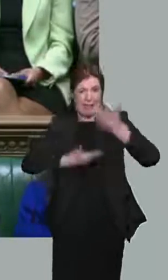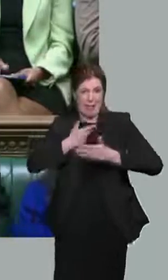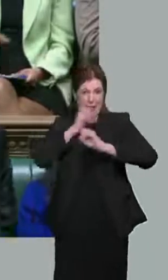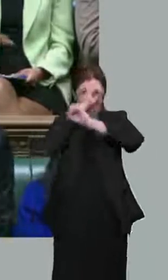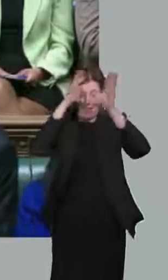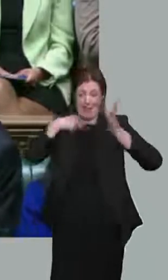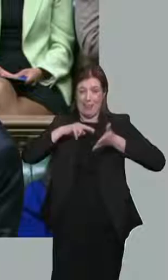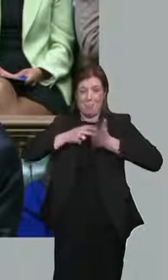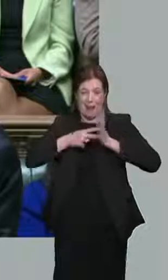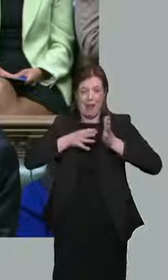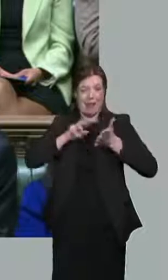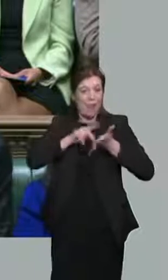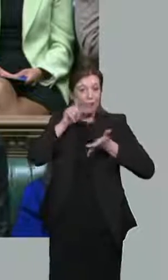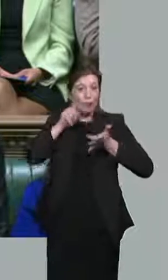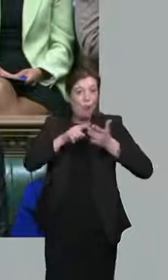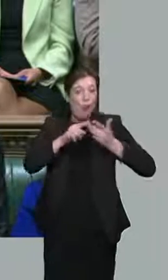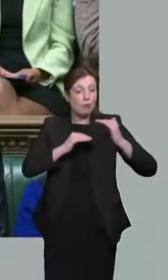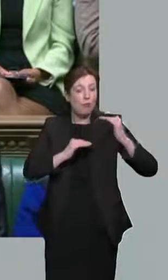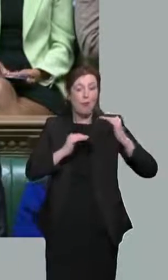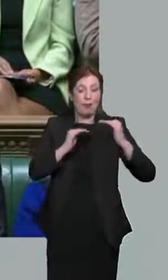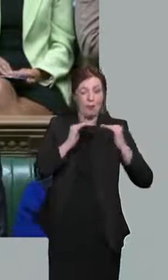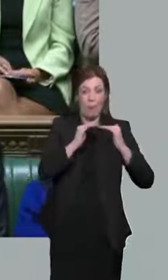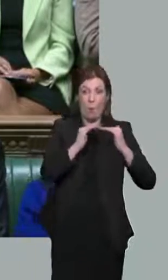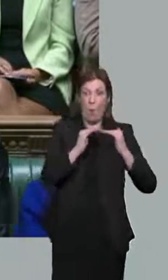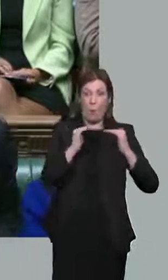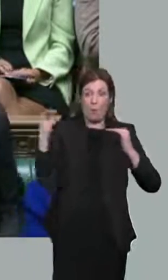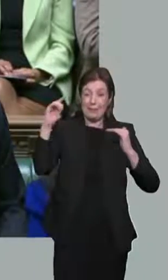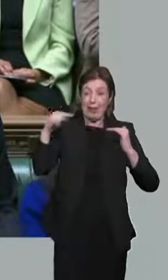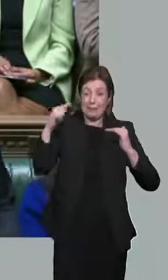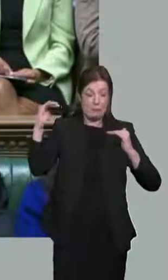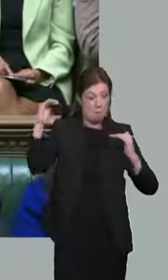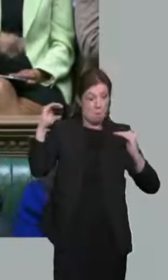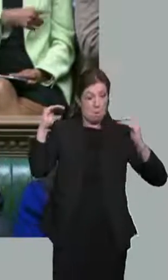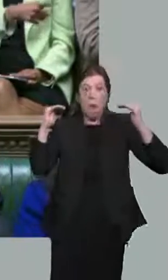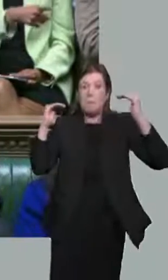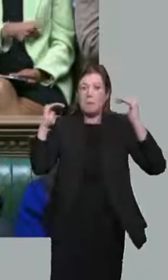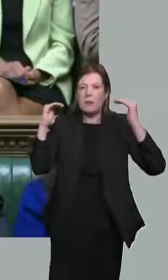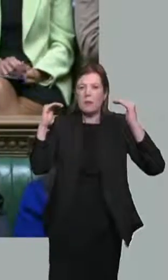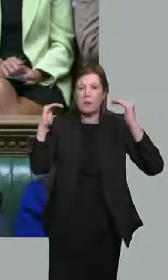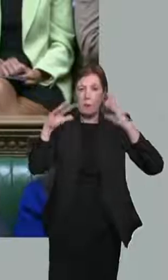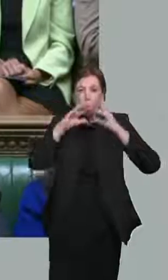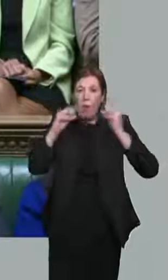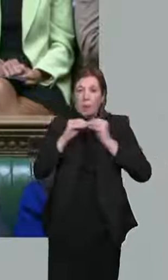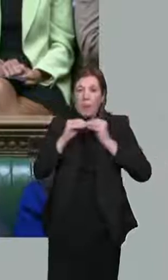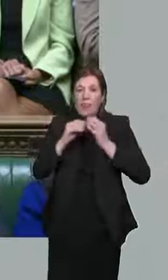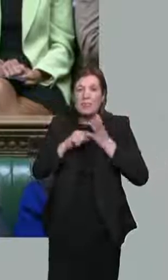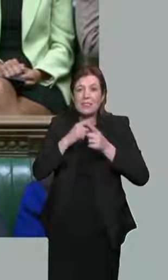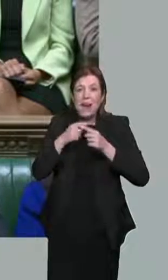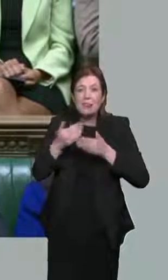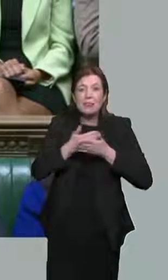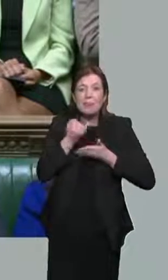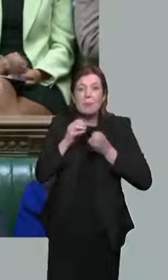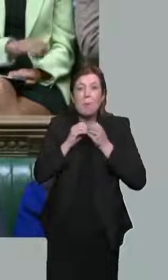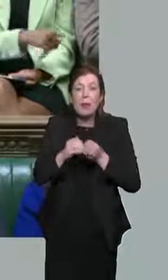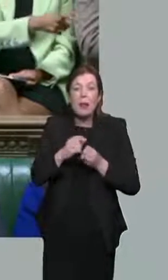The increase in national insurance thresholds to fully equalise them is a £6 billion tax cut for